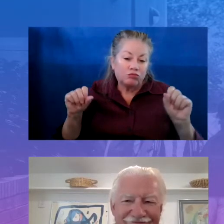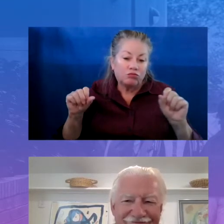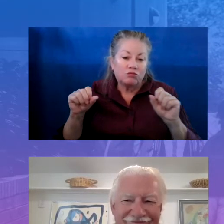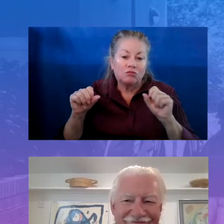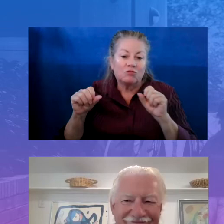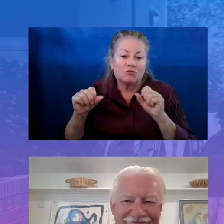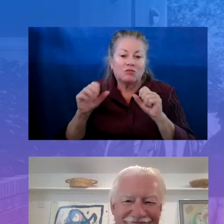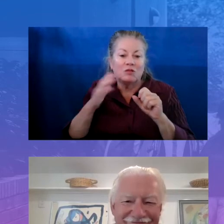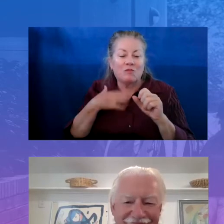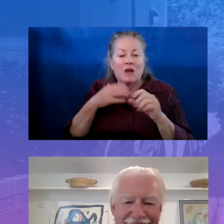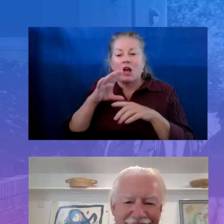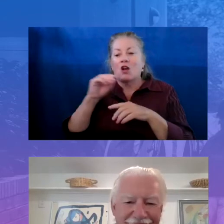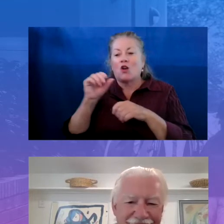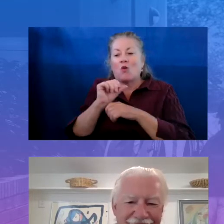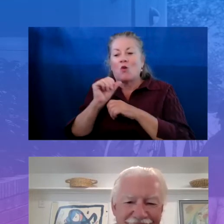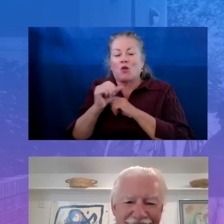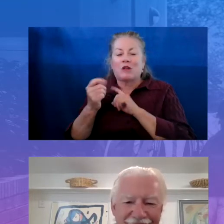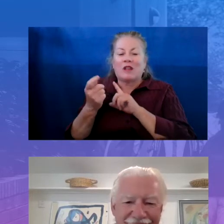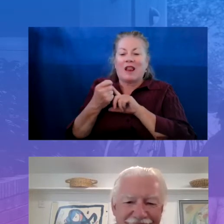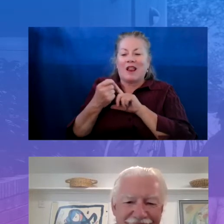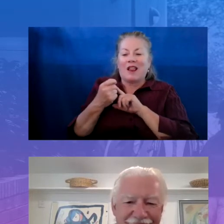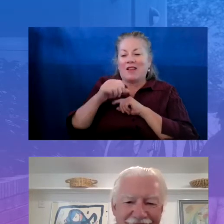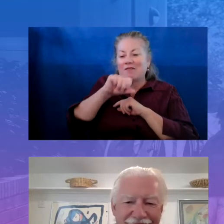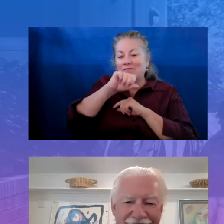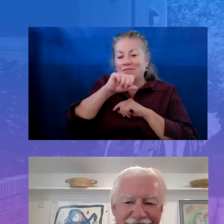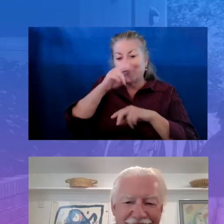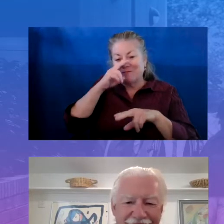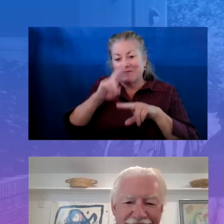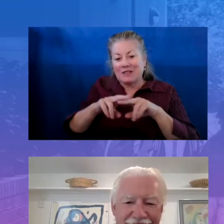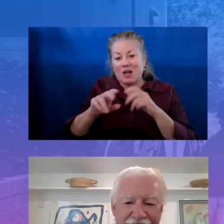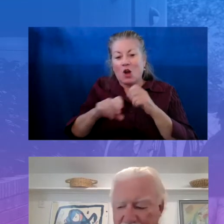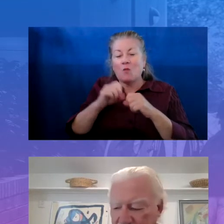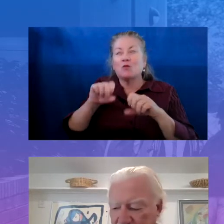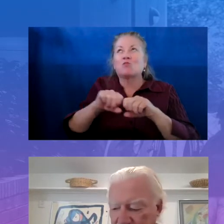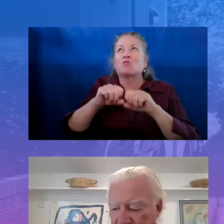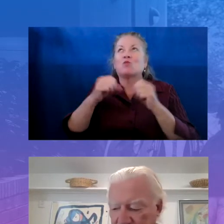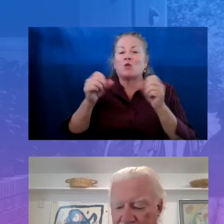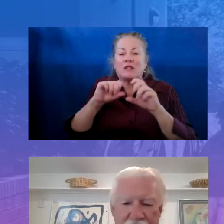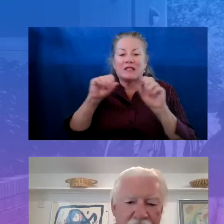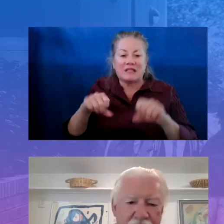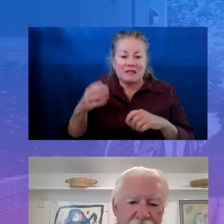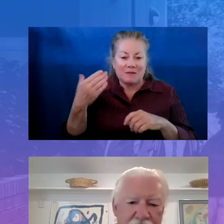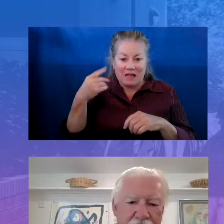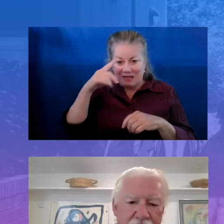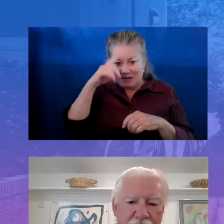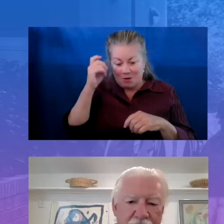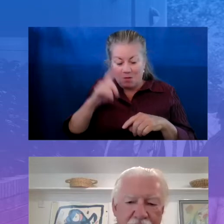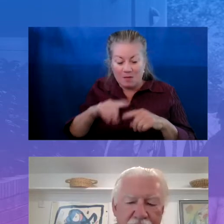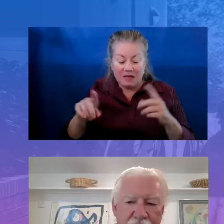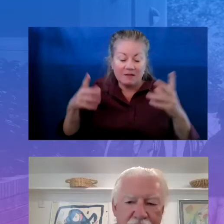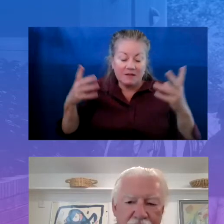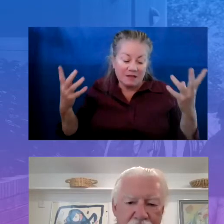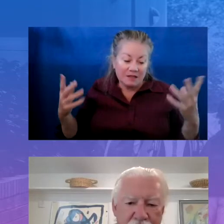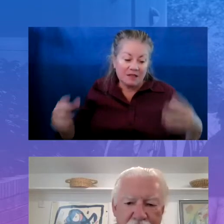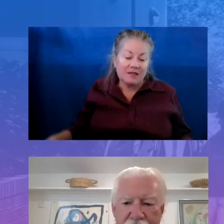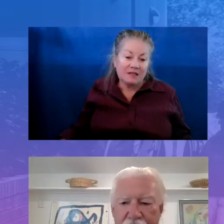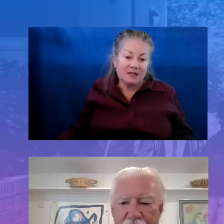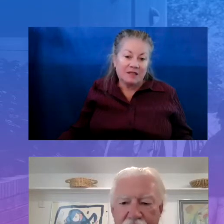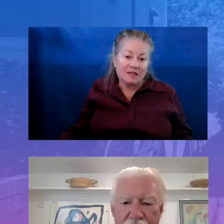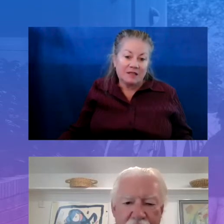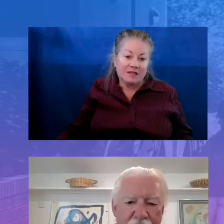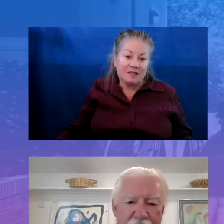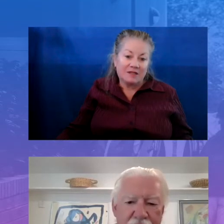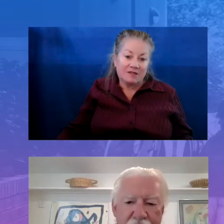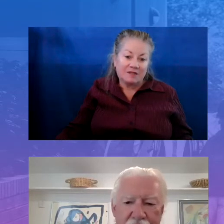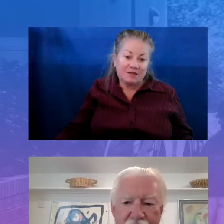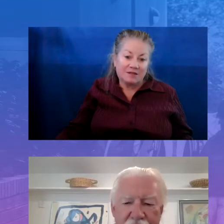I literally almost broke the system last summer. But it was quite transformative.